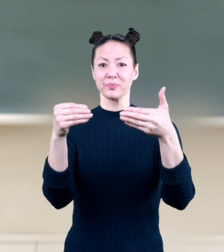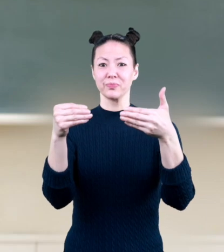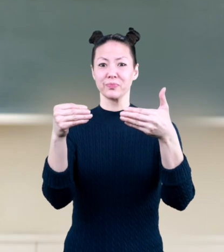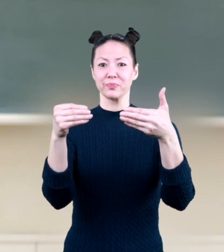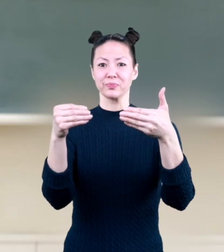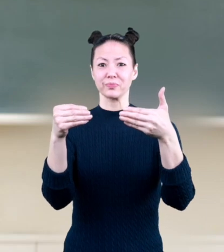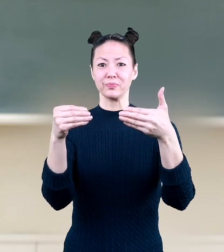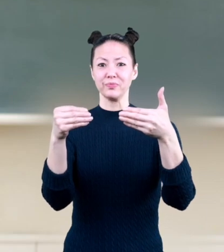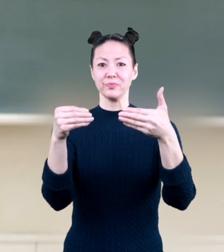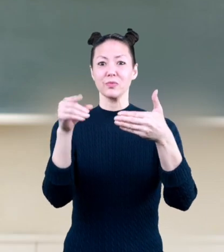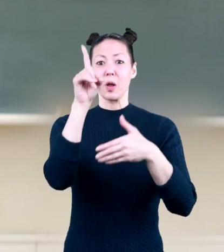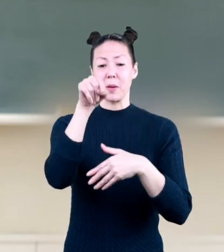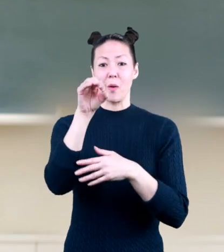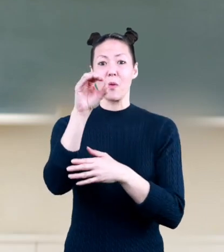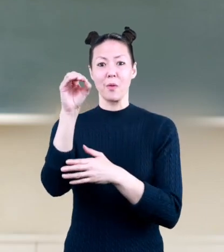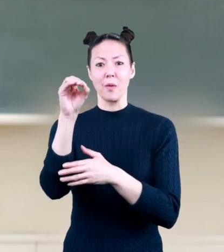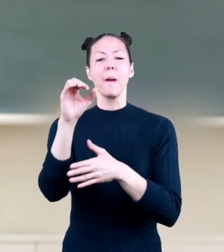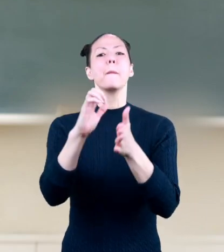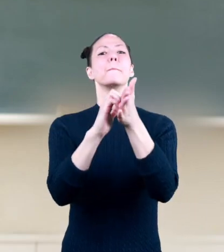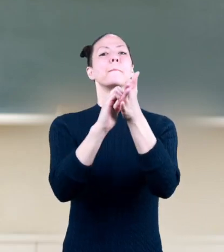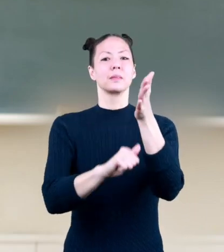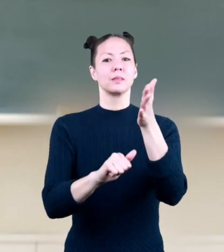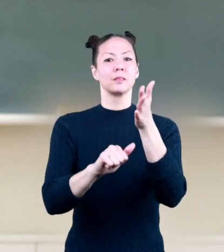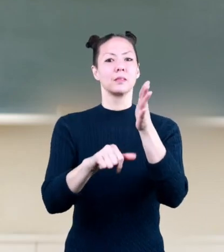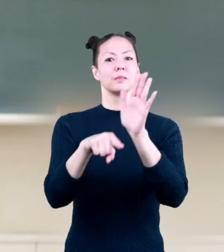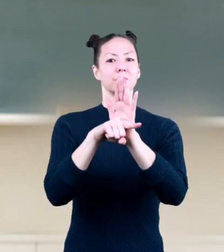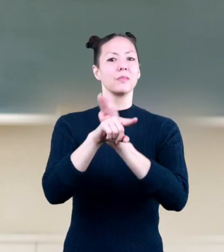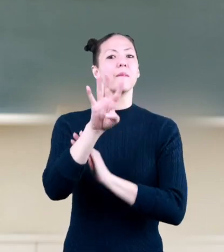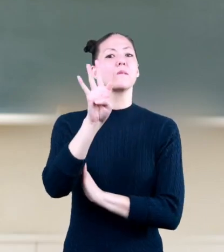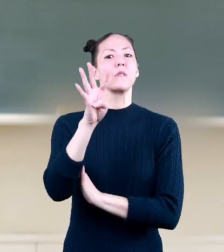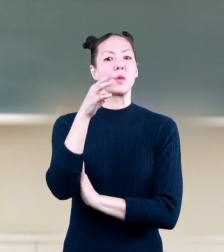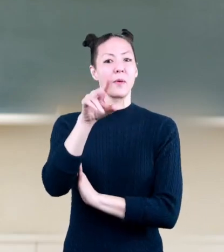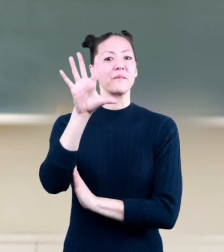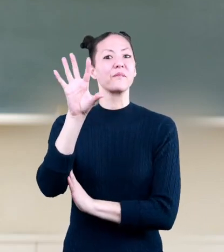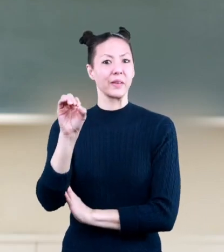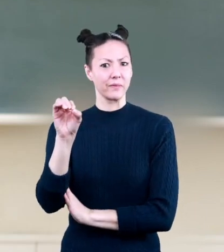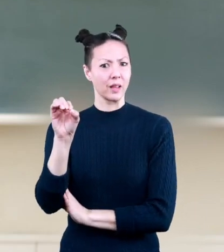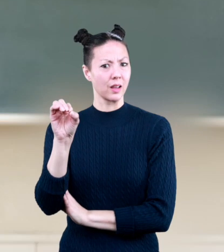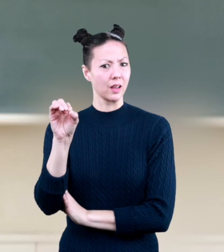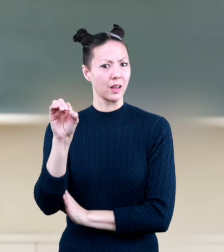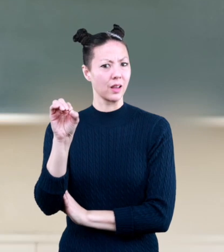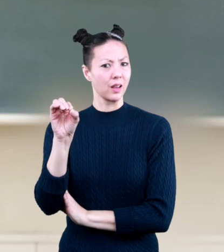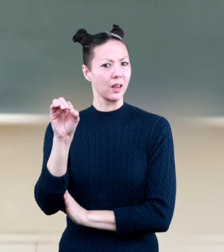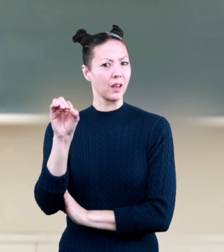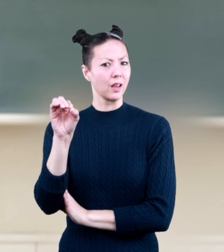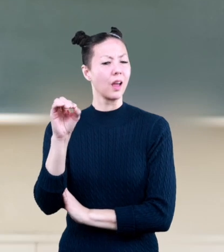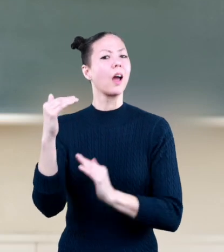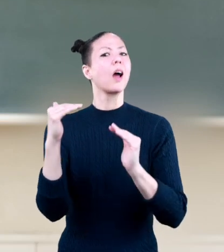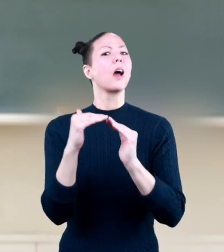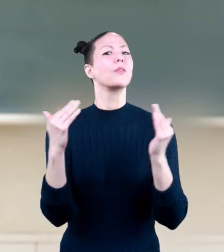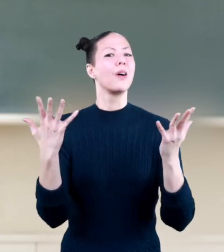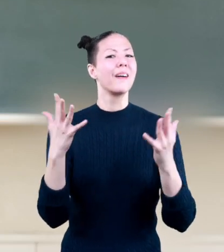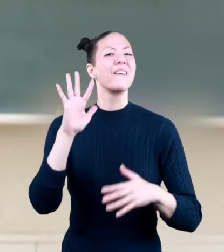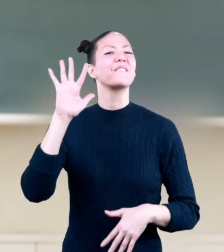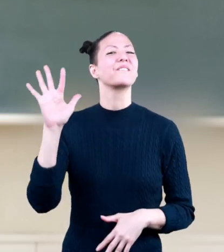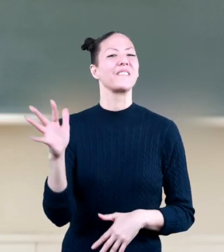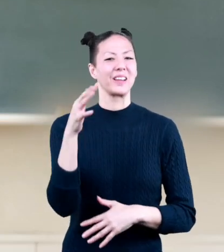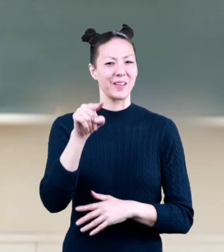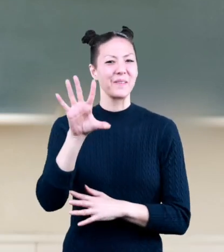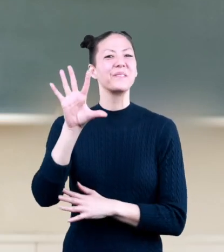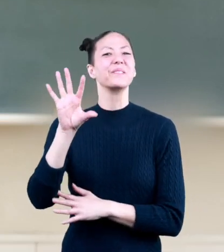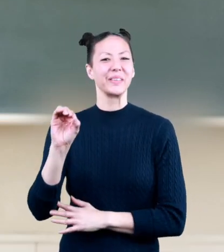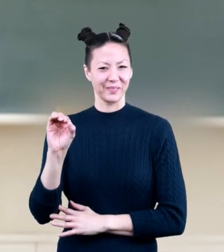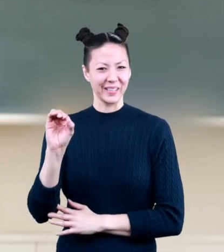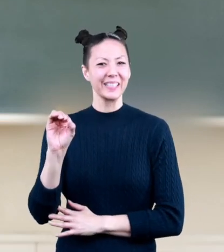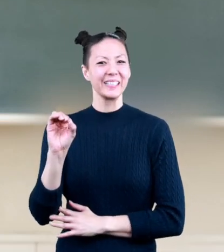point zero zero minus four point five zero equals